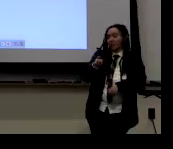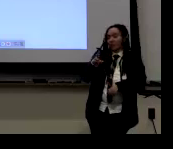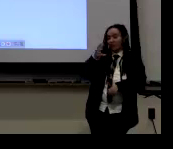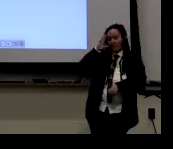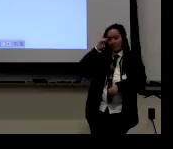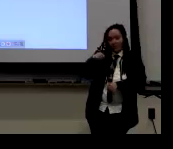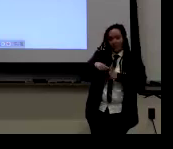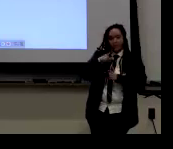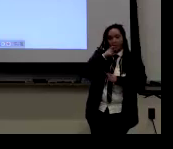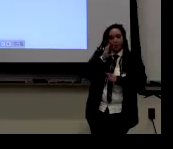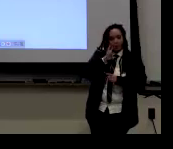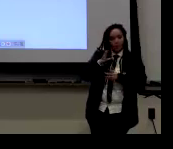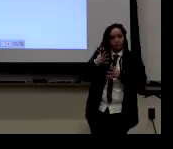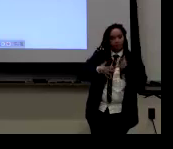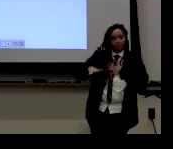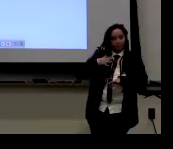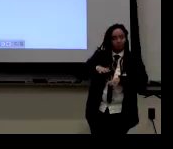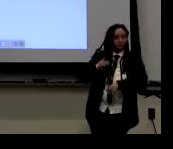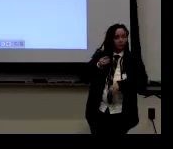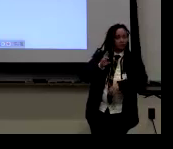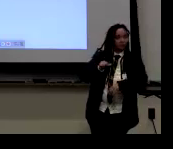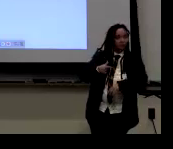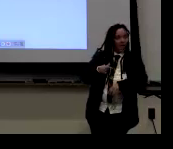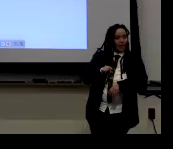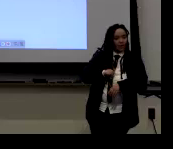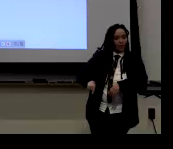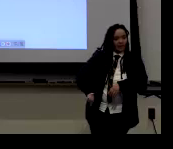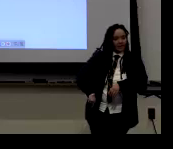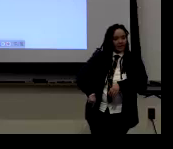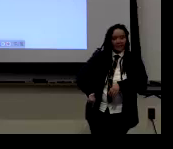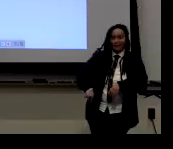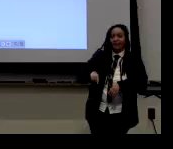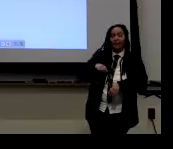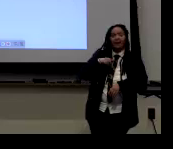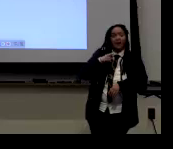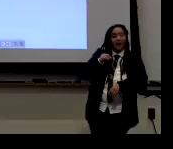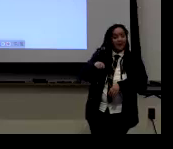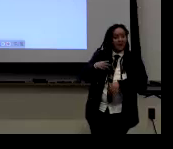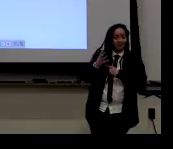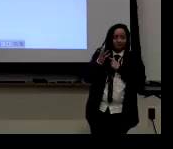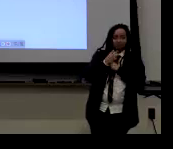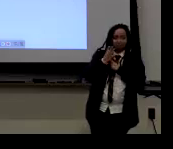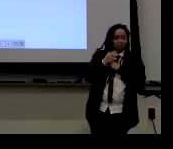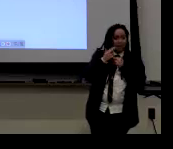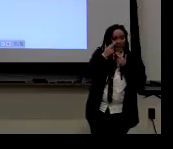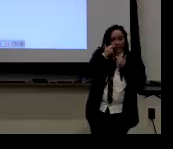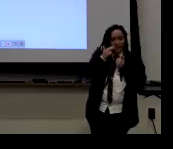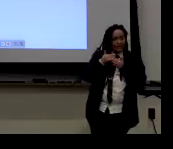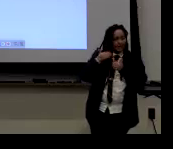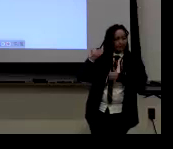And those are two Latino, deaf, queer men who are drag queens.